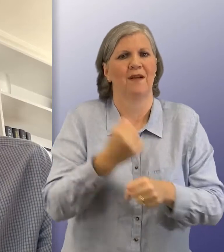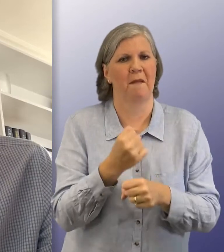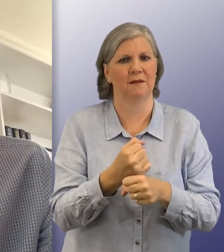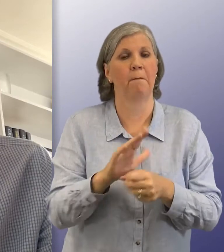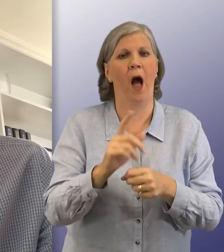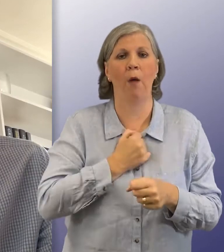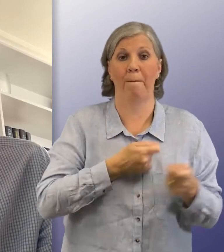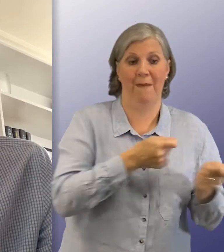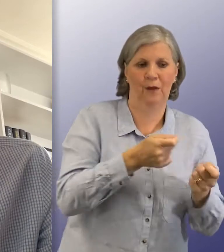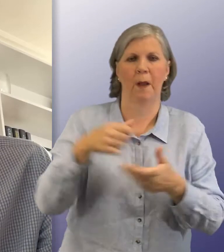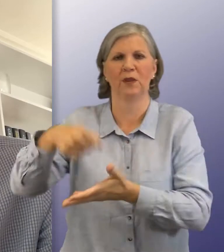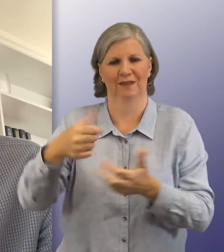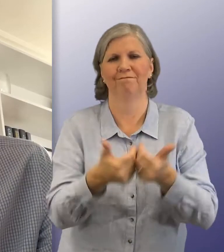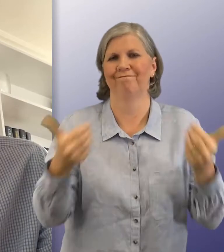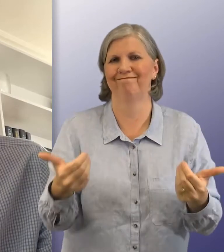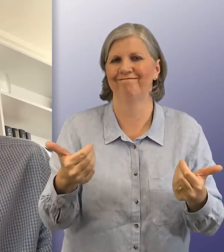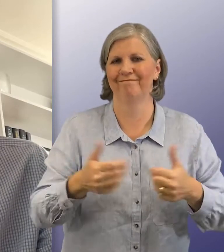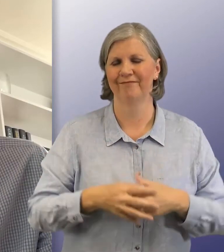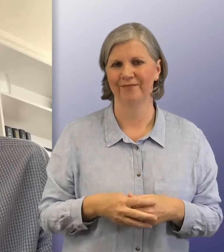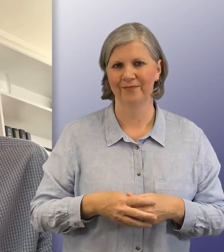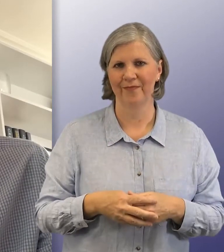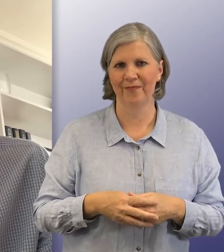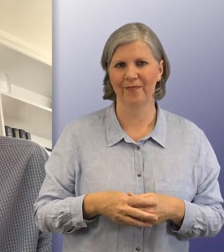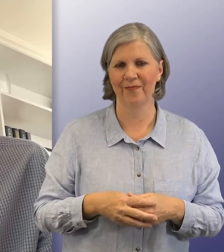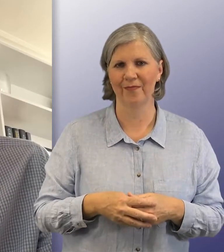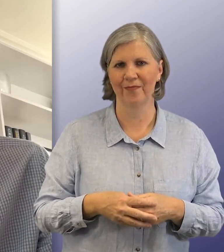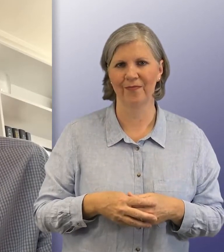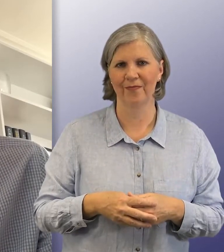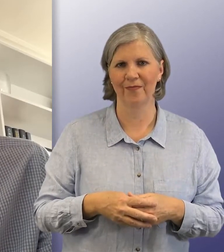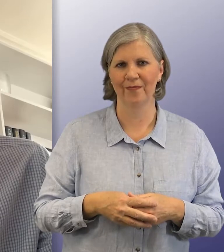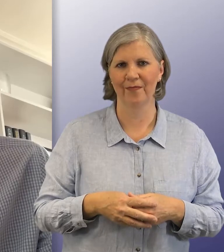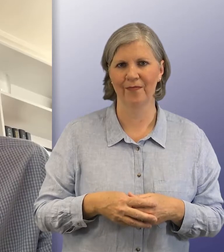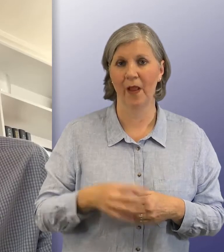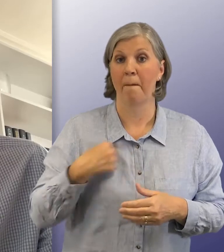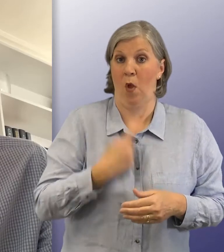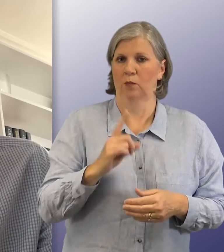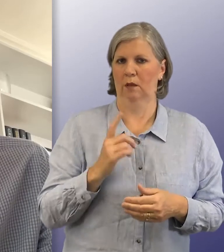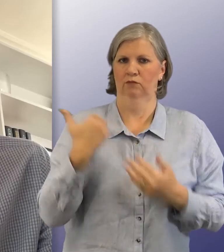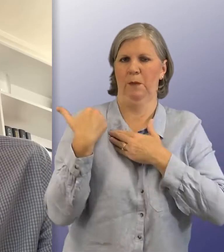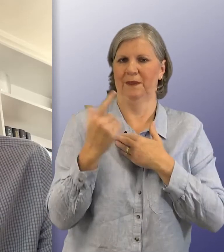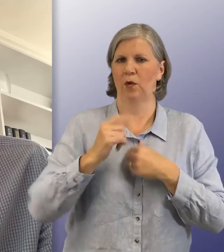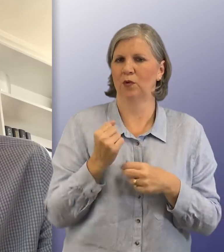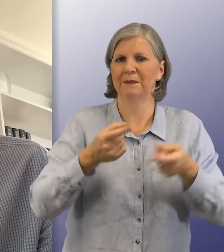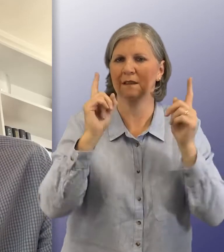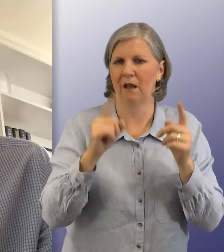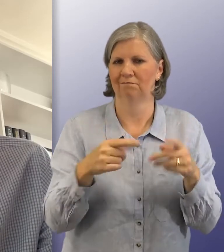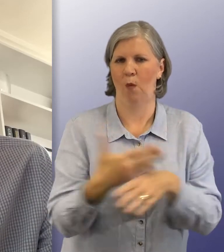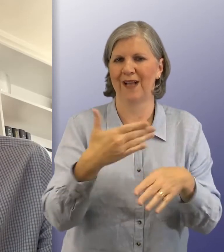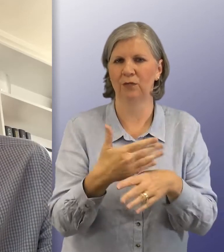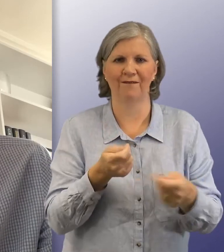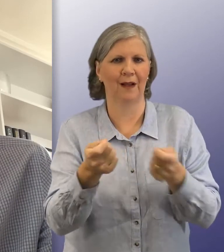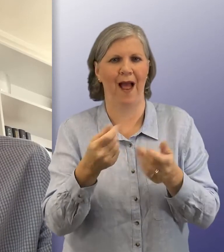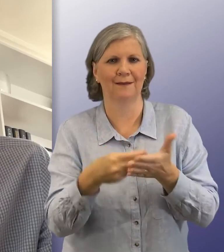Scottish Government but our management and our budgets are separate. I am personally responsible to Scottish Ministers for the